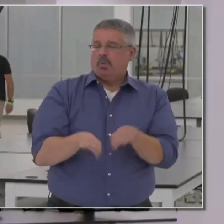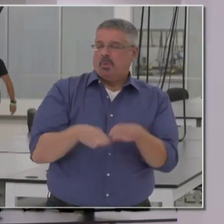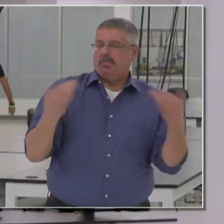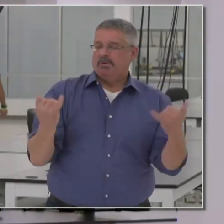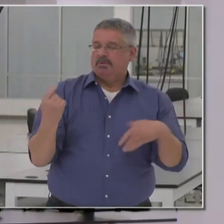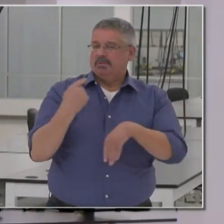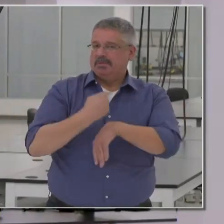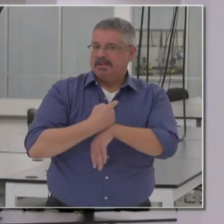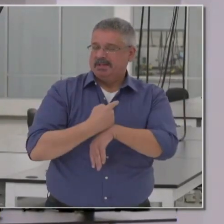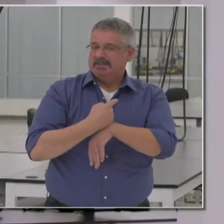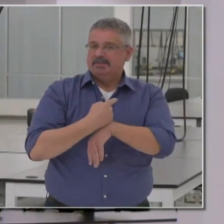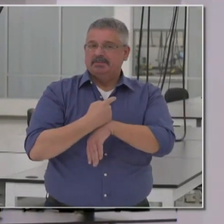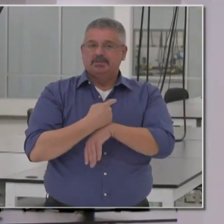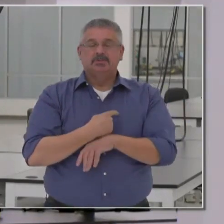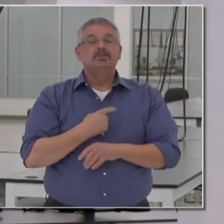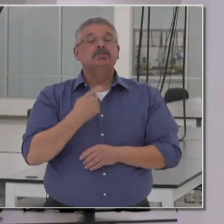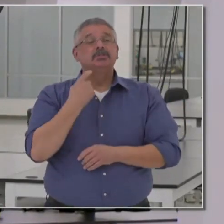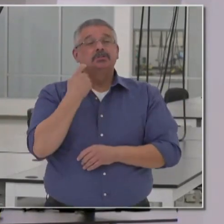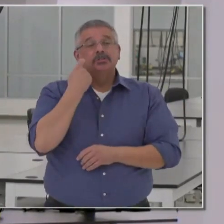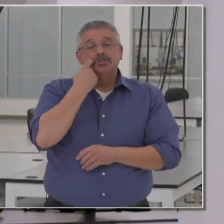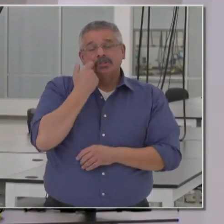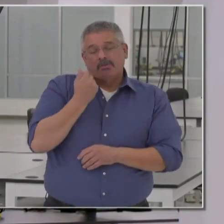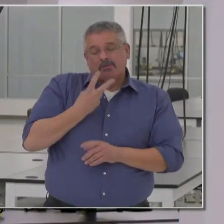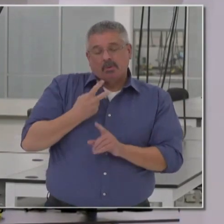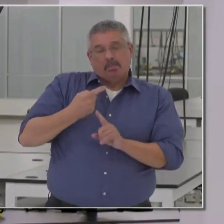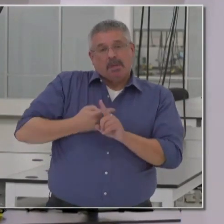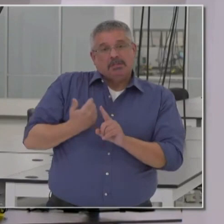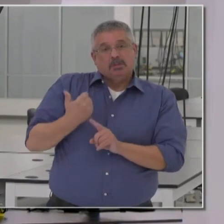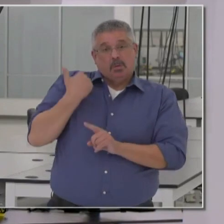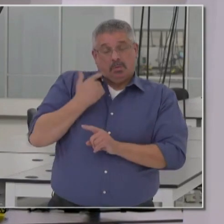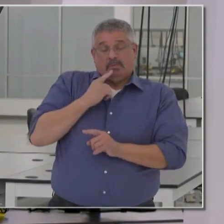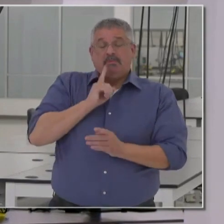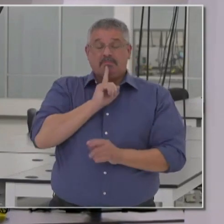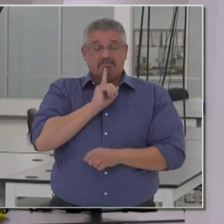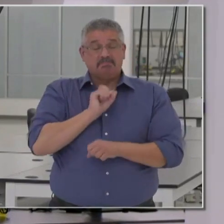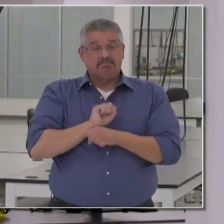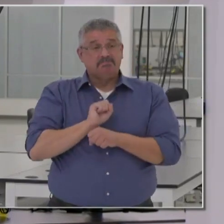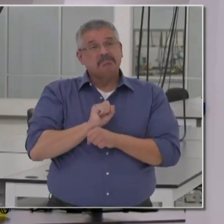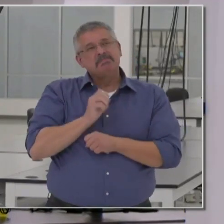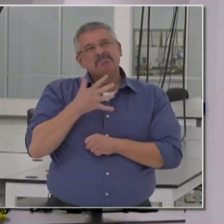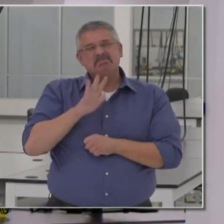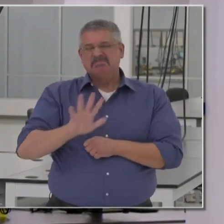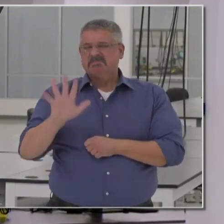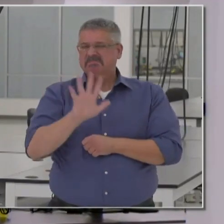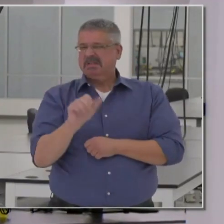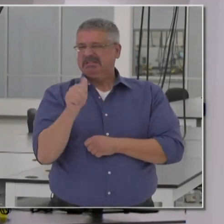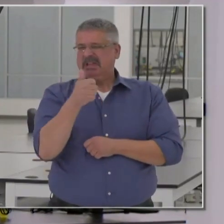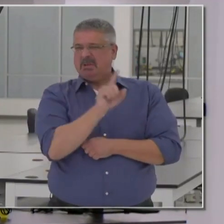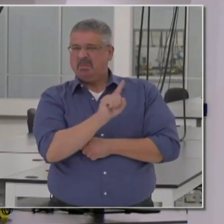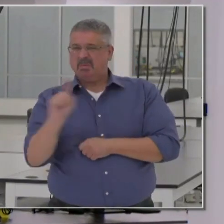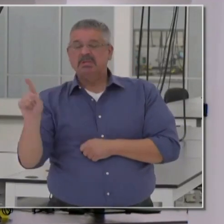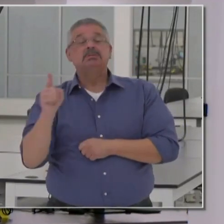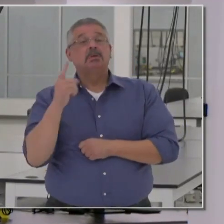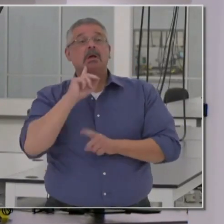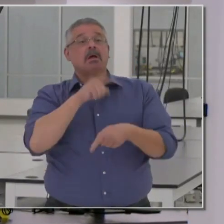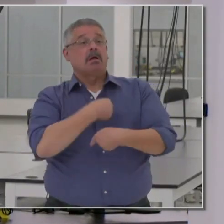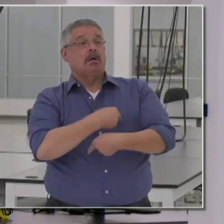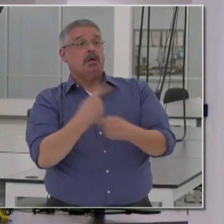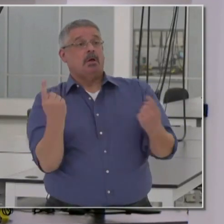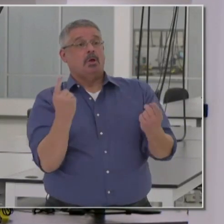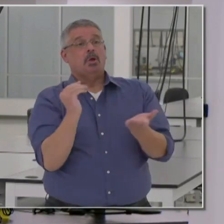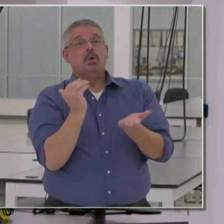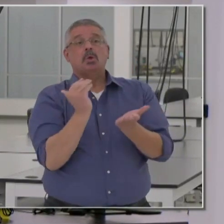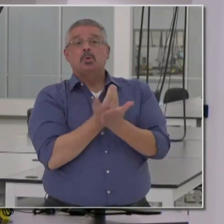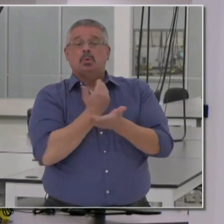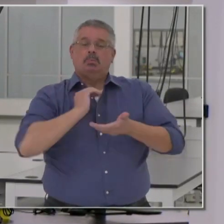today. It was just a few months ago, in fact, less than 10 weeks ago, we announced a new